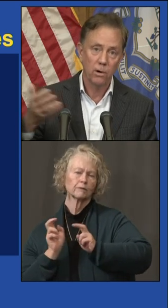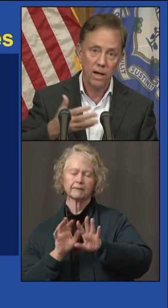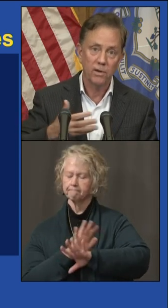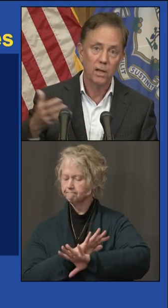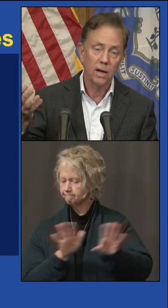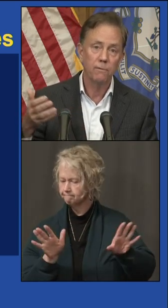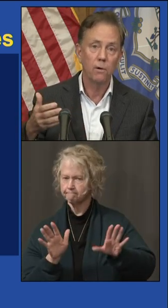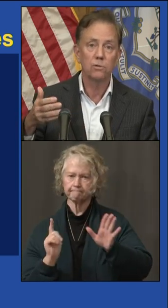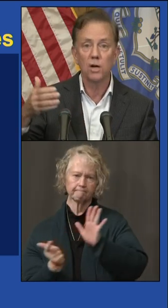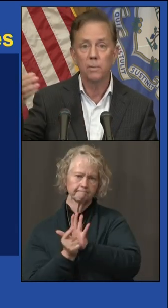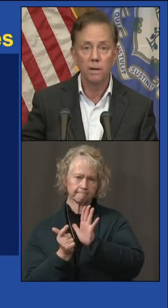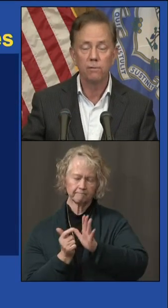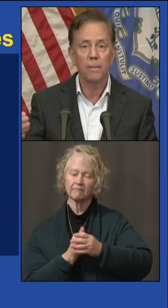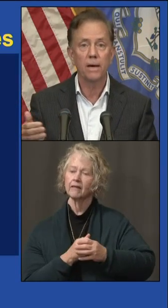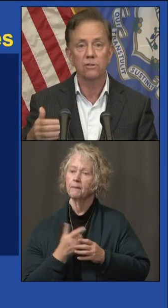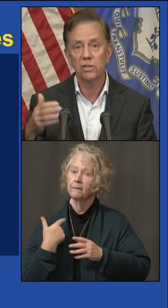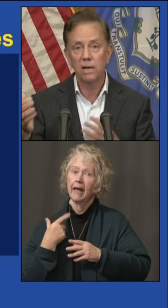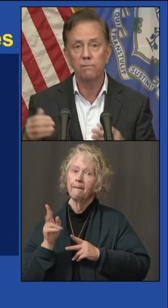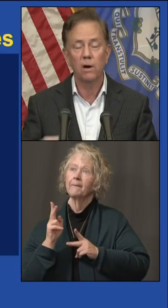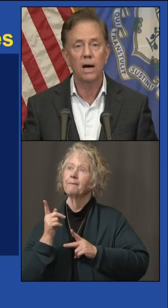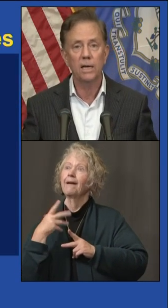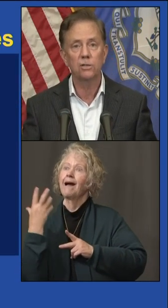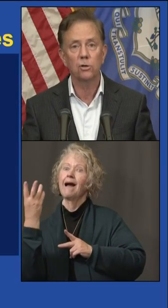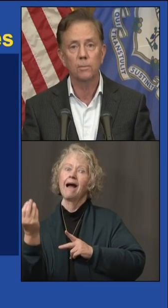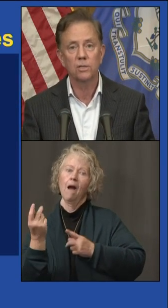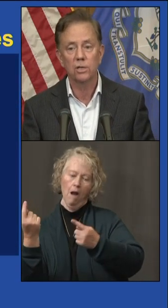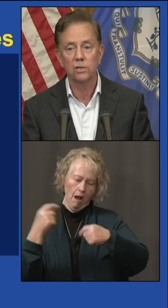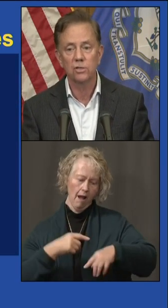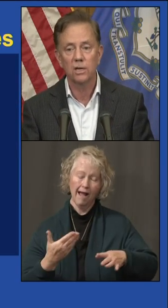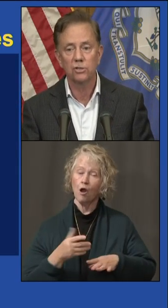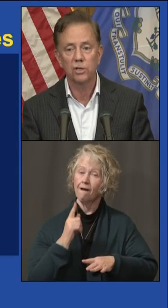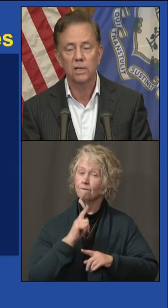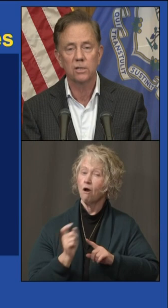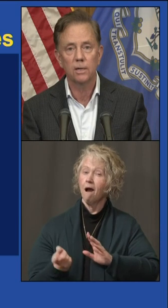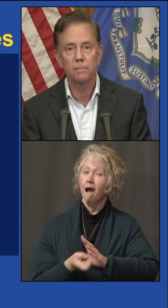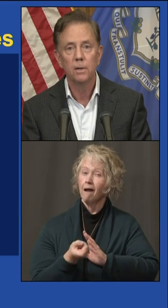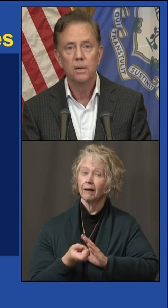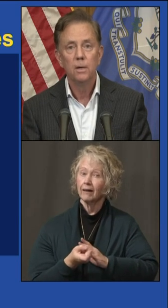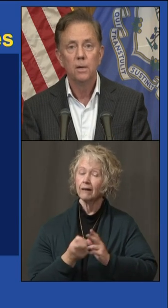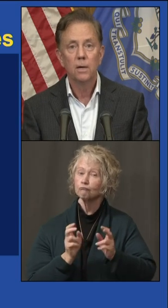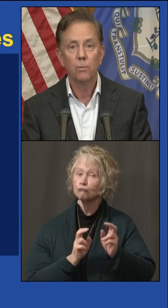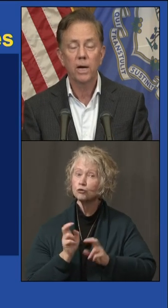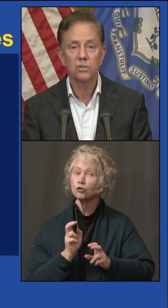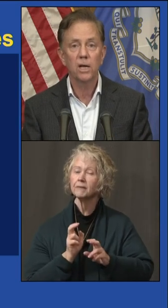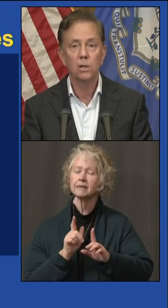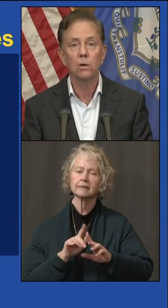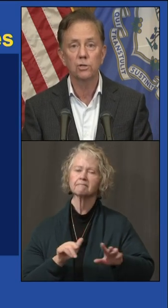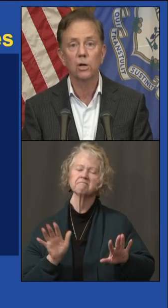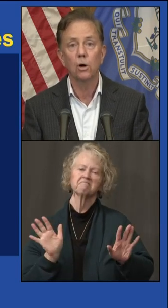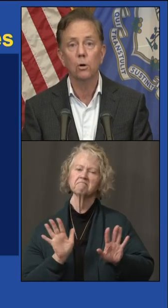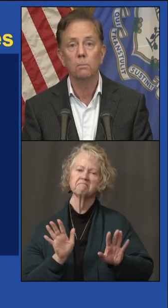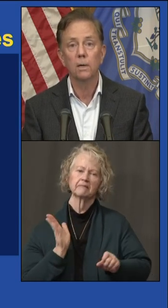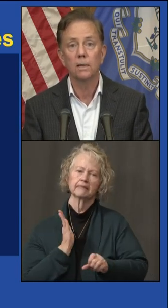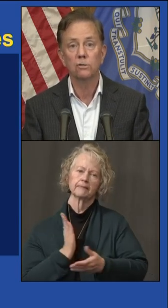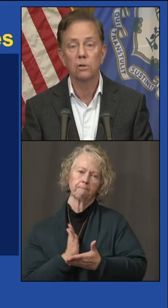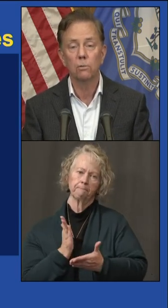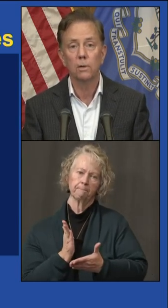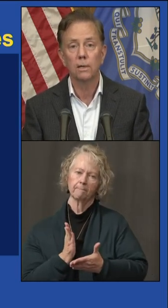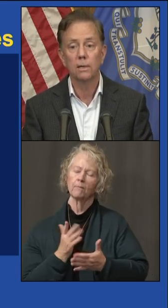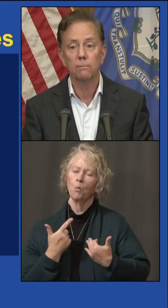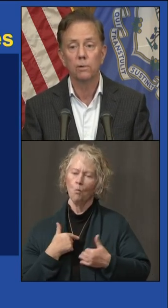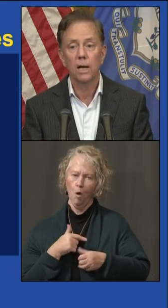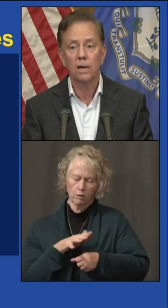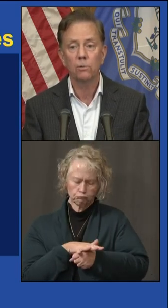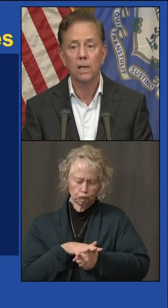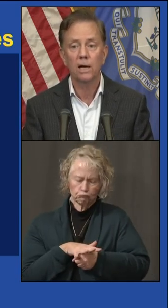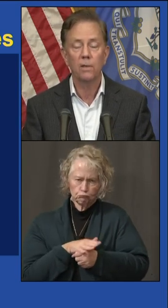before we are having a lot of folks coming in from out of state for hockey tournaments and as such. And we've got to stay closer to home. So